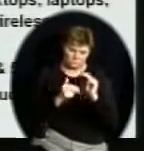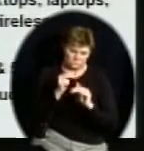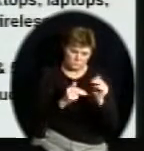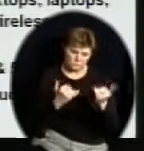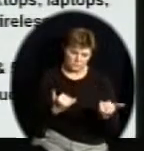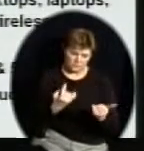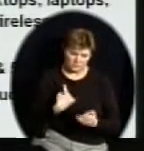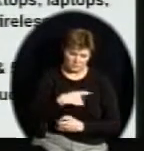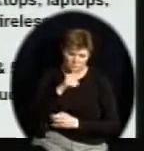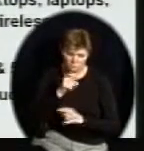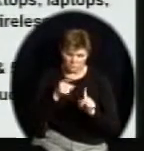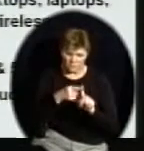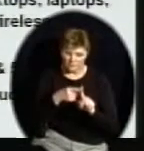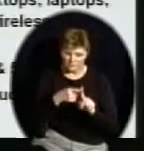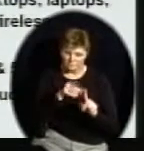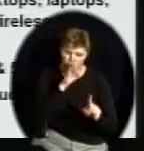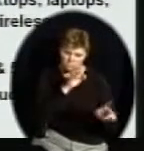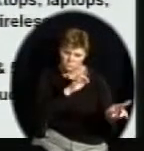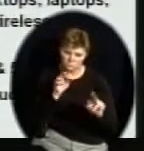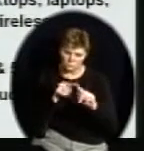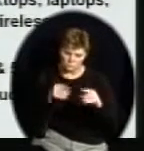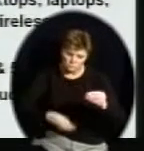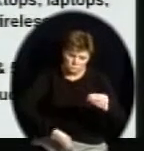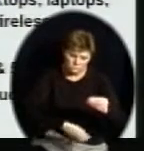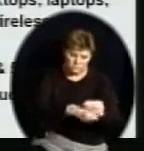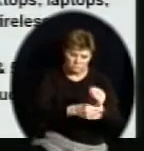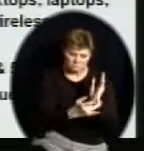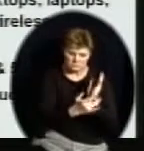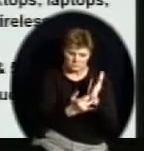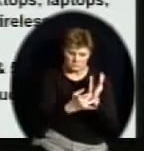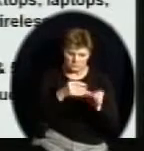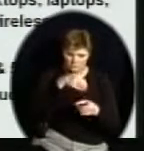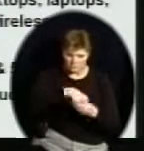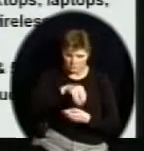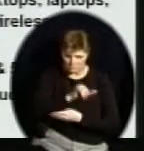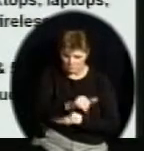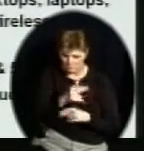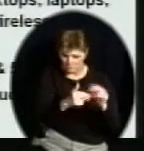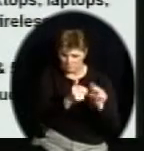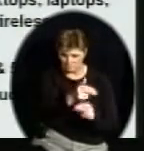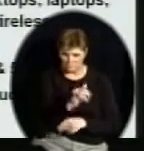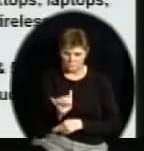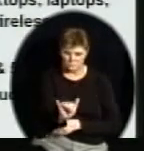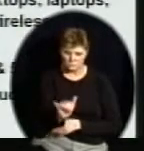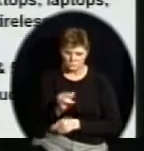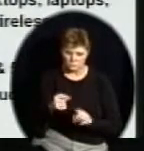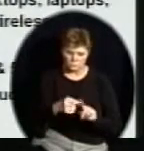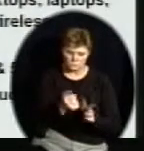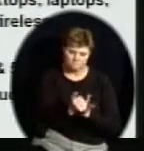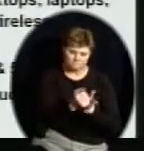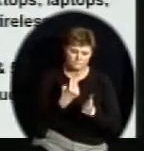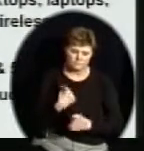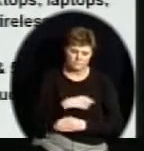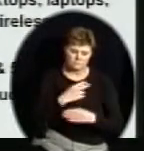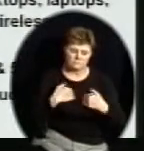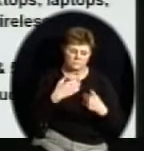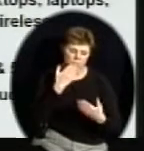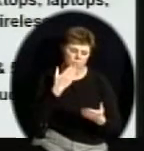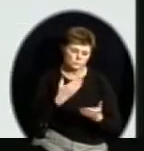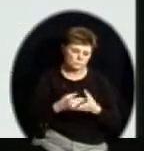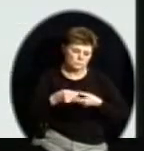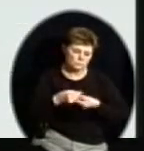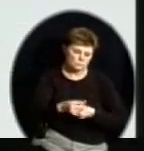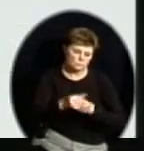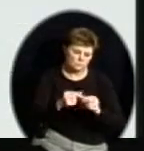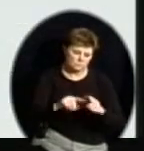So we've had a wide variety of opportunities that our technology department has been working on to help us have a good beginning of the school year and a smooth